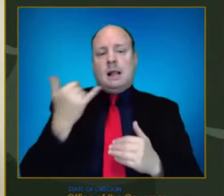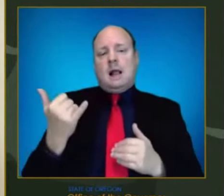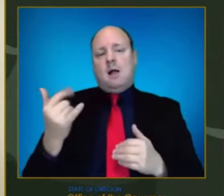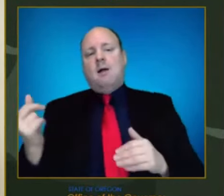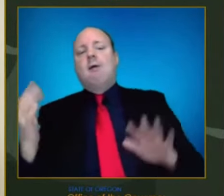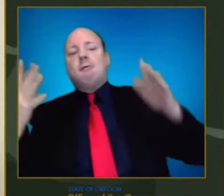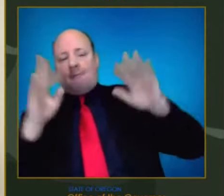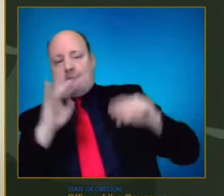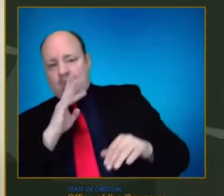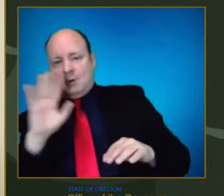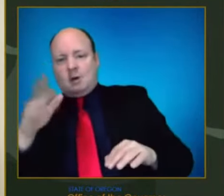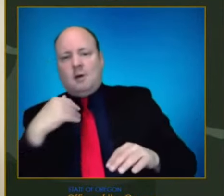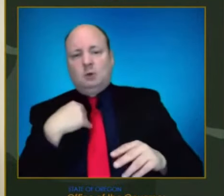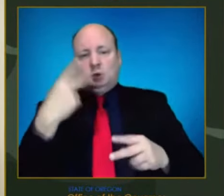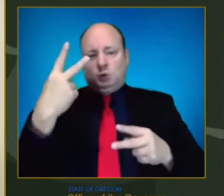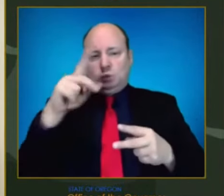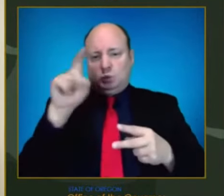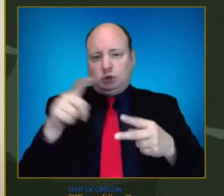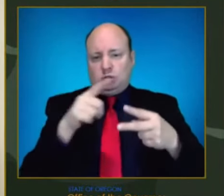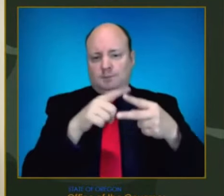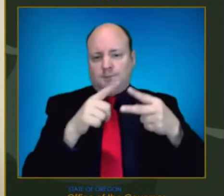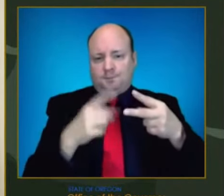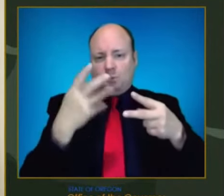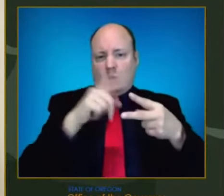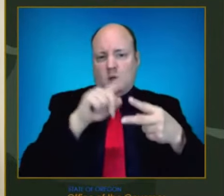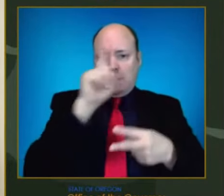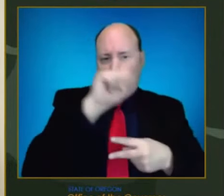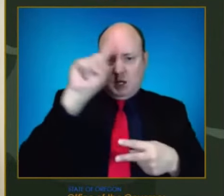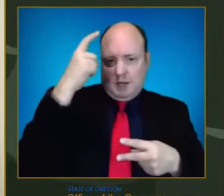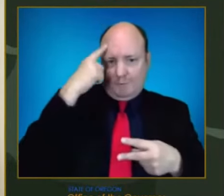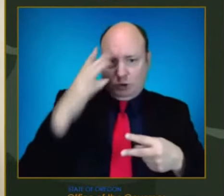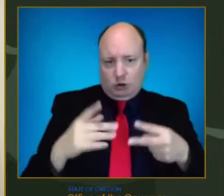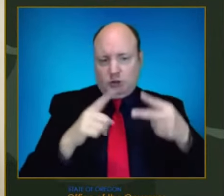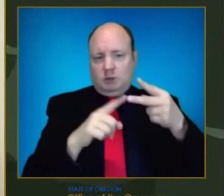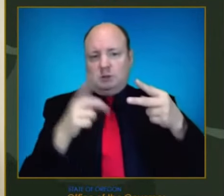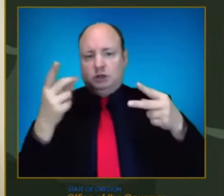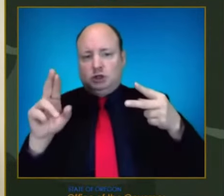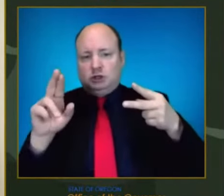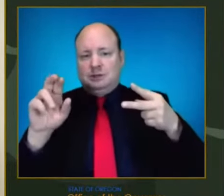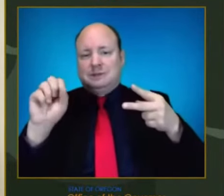for Dr. Seidlinger or Peter Graven. I'll start with that one first.